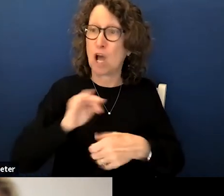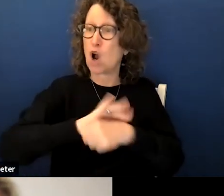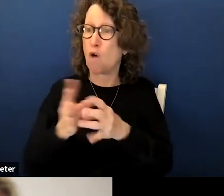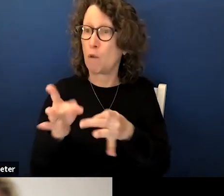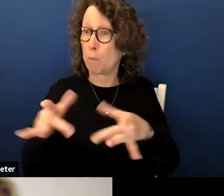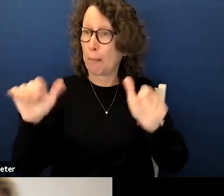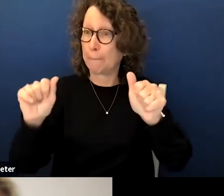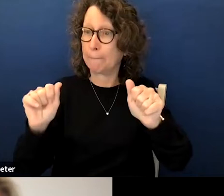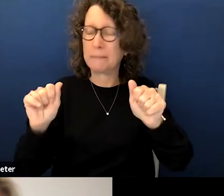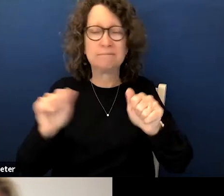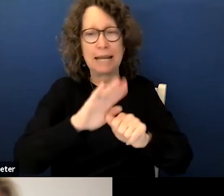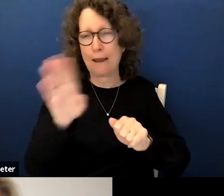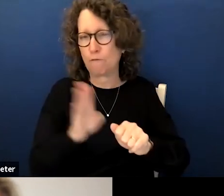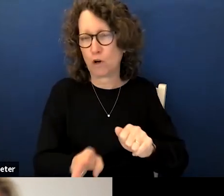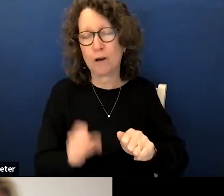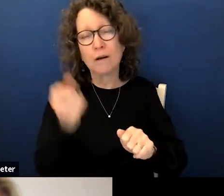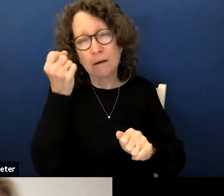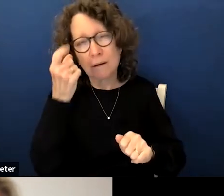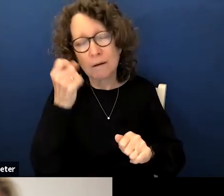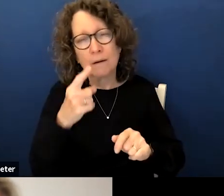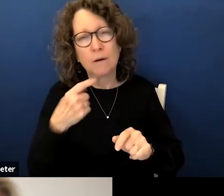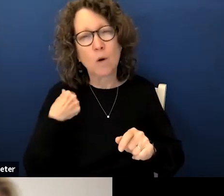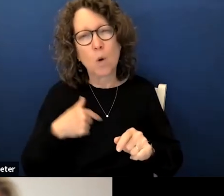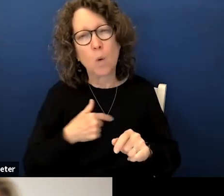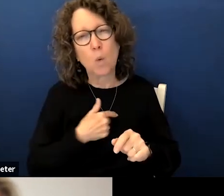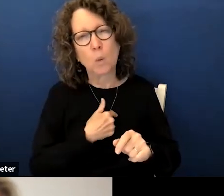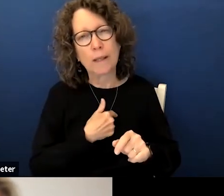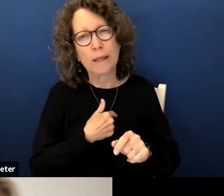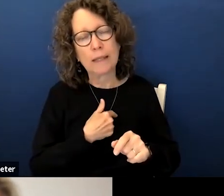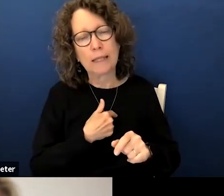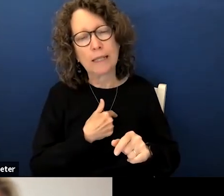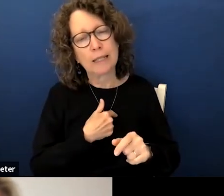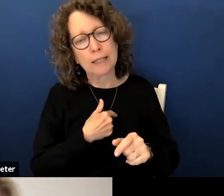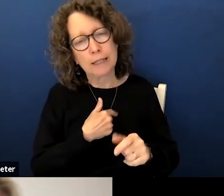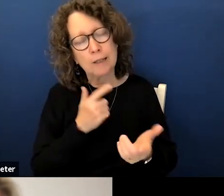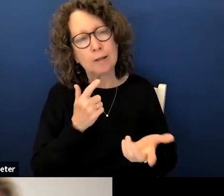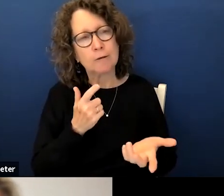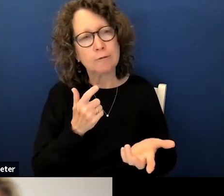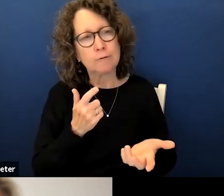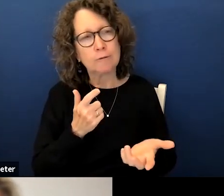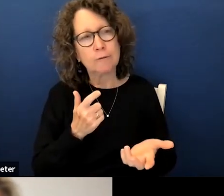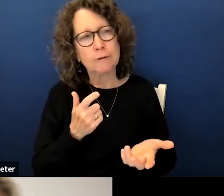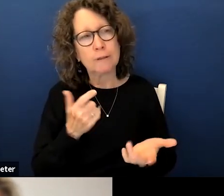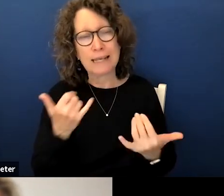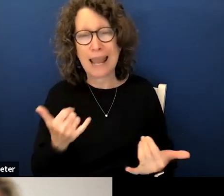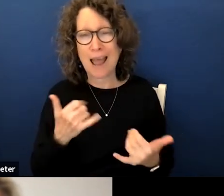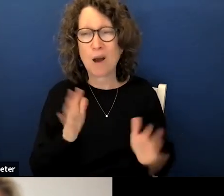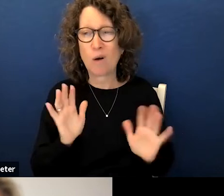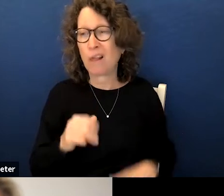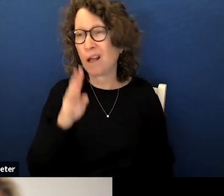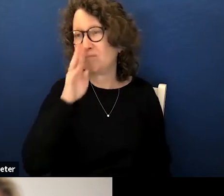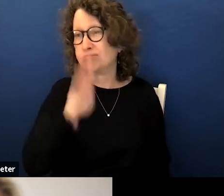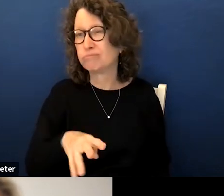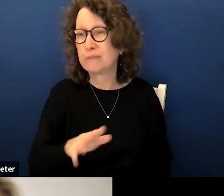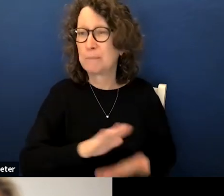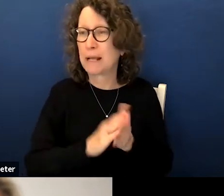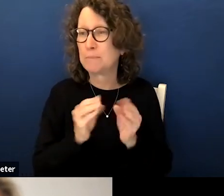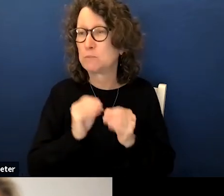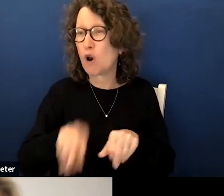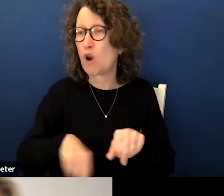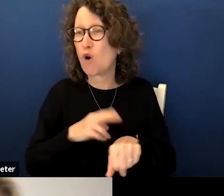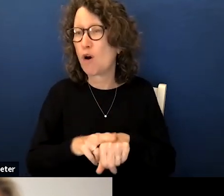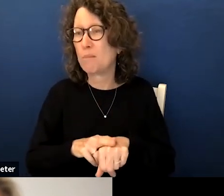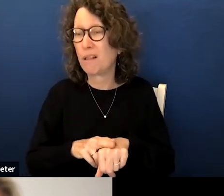but we really just kind of stop caring as much about it much as we think of the flu